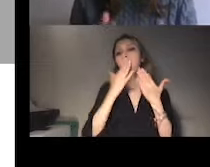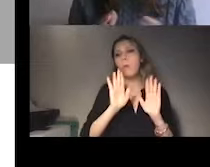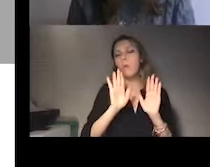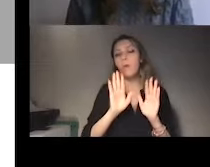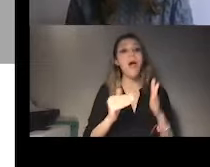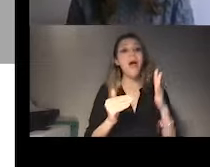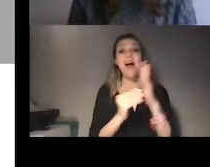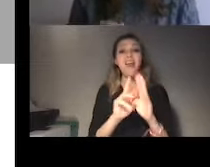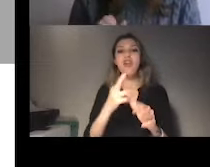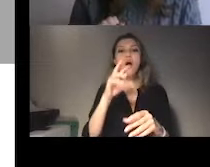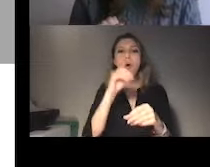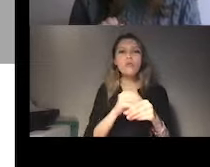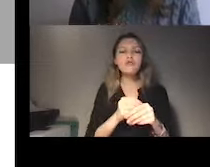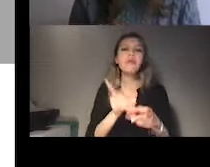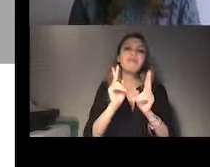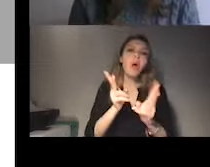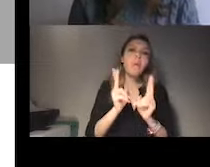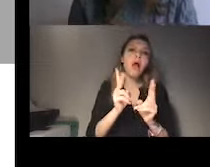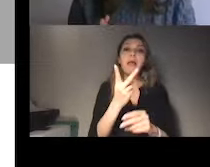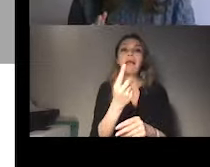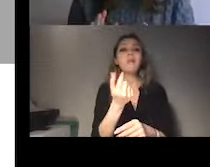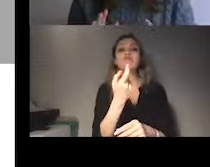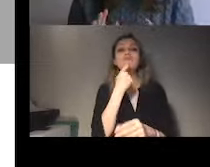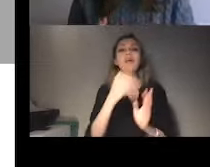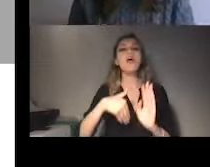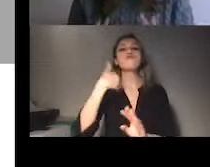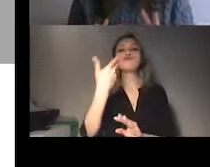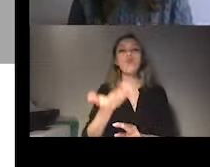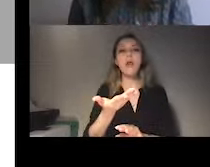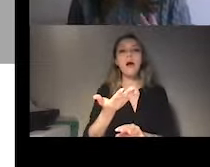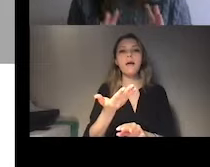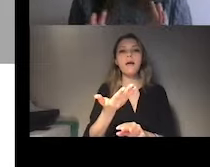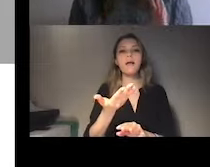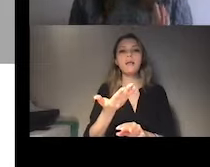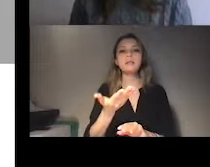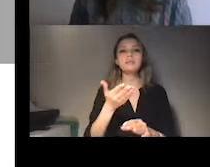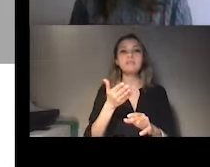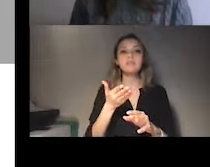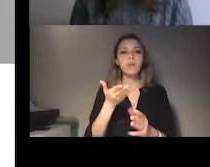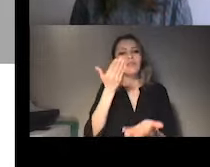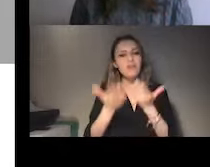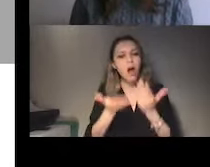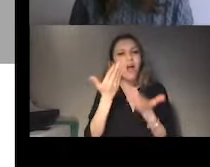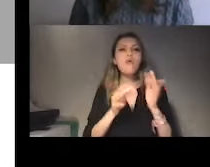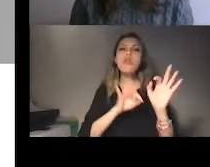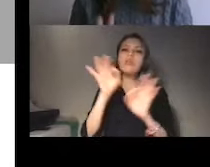Now, I think that the time at my disposal has